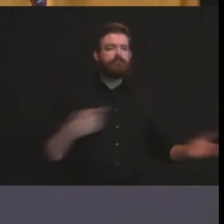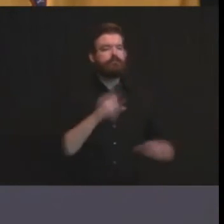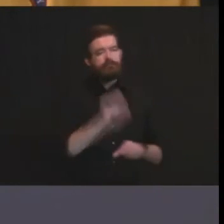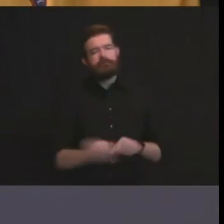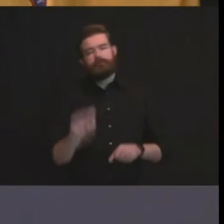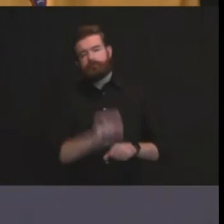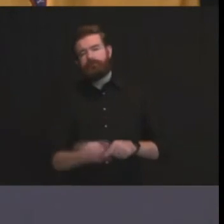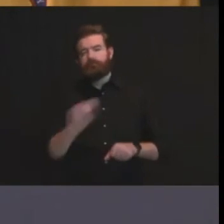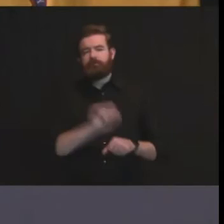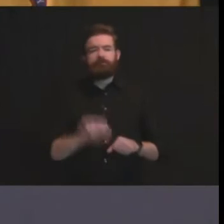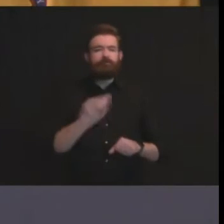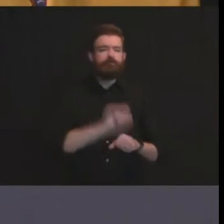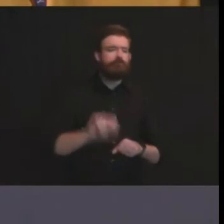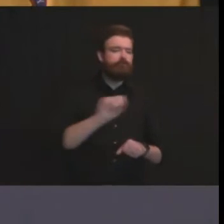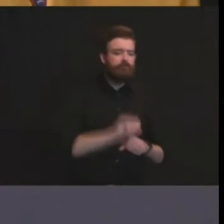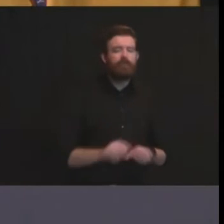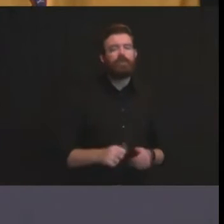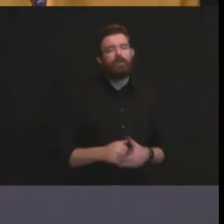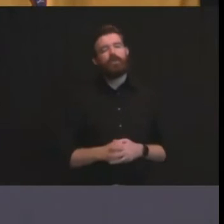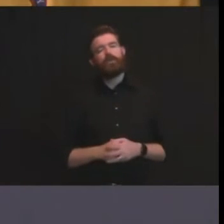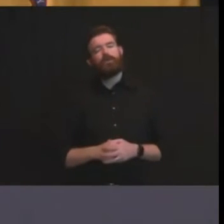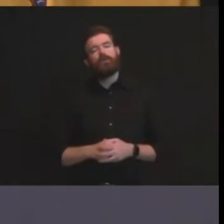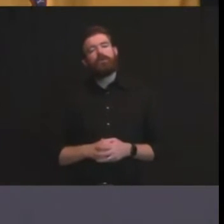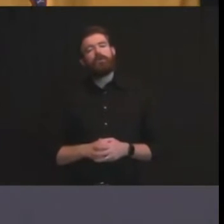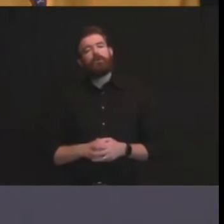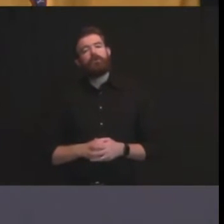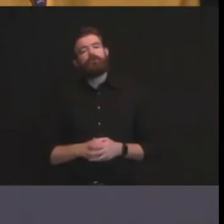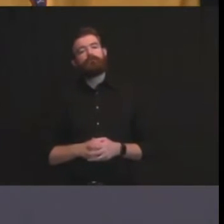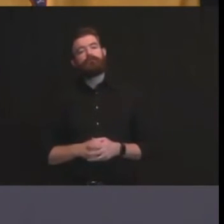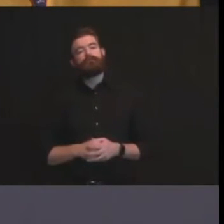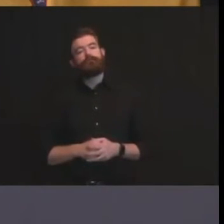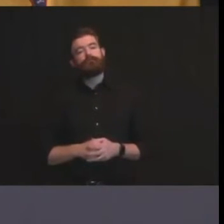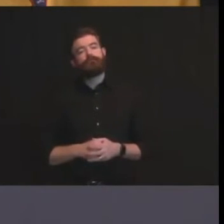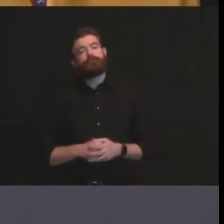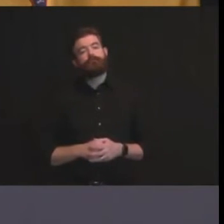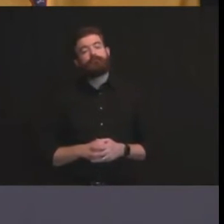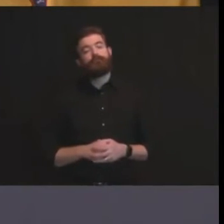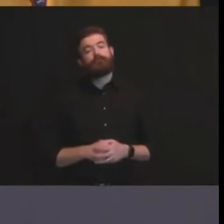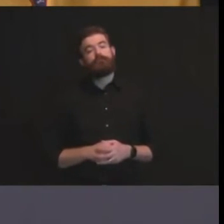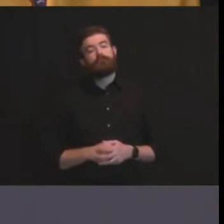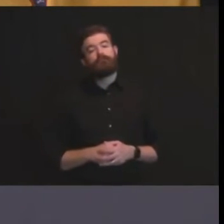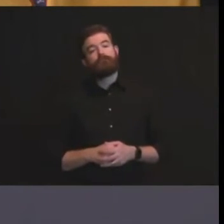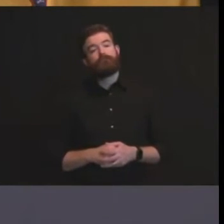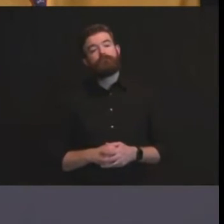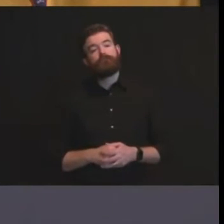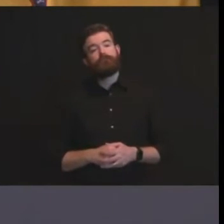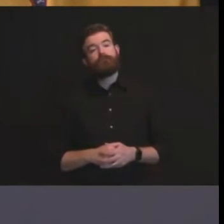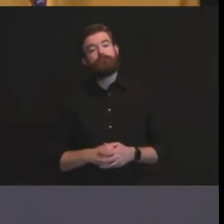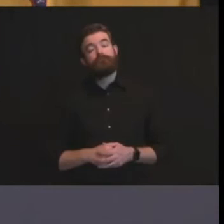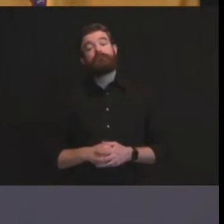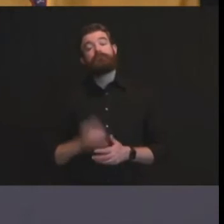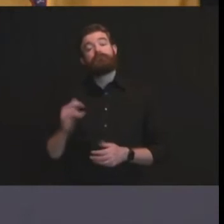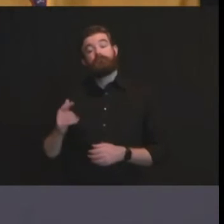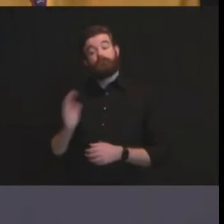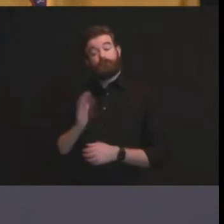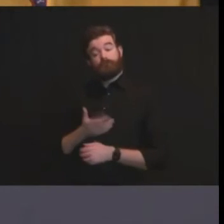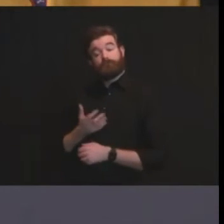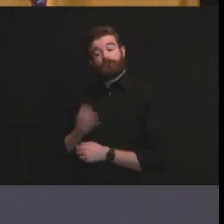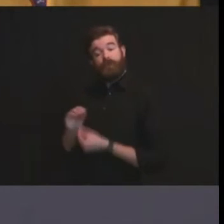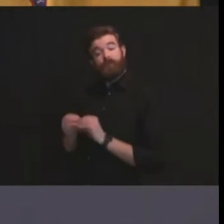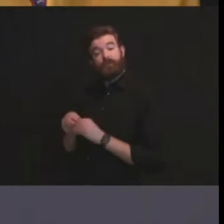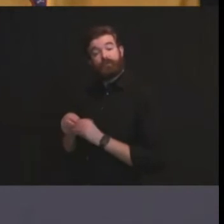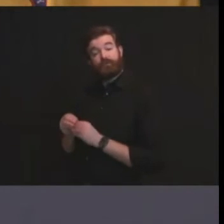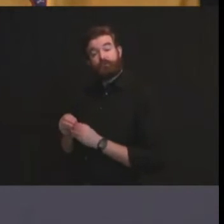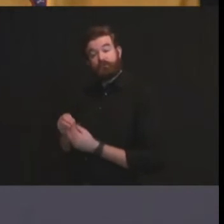whole lot more to add other than the the data that we present is the data that uh is vetted and it wouldn't we wouldn't present it if it weren't blessed by the